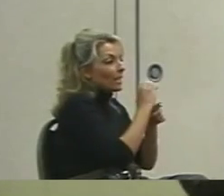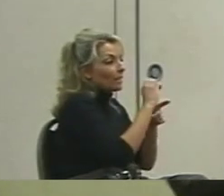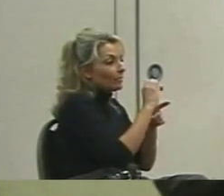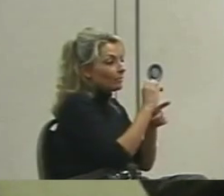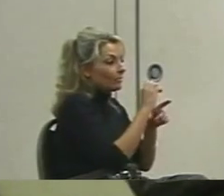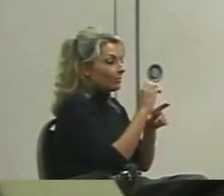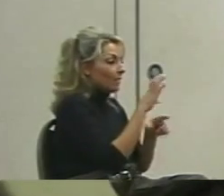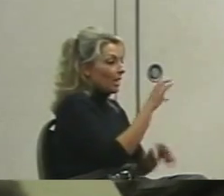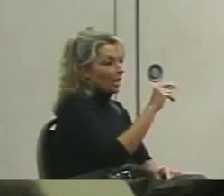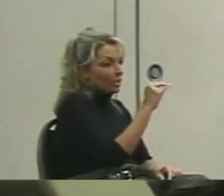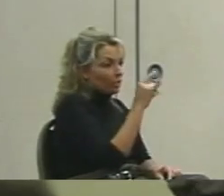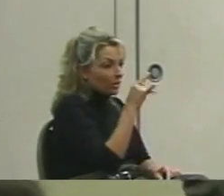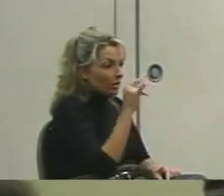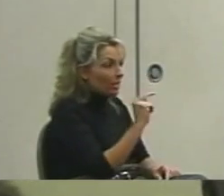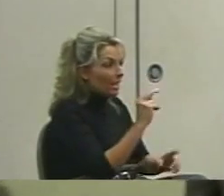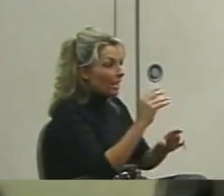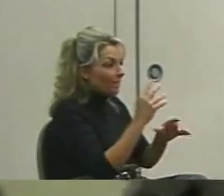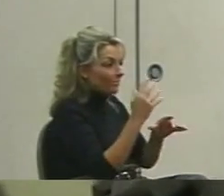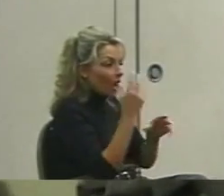you'll never be able to measure it.